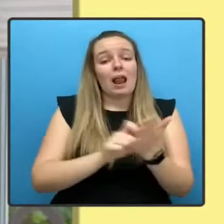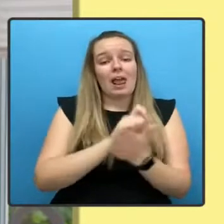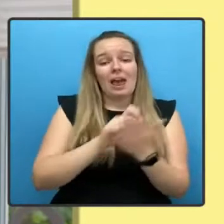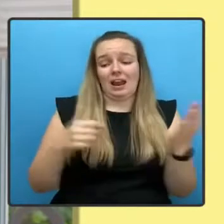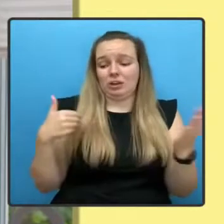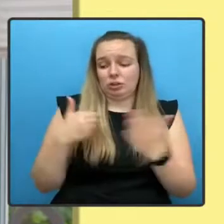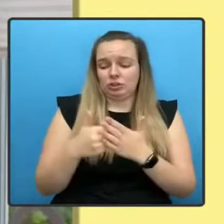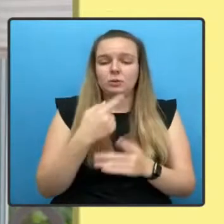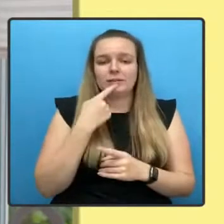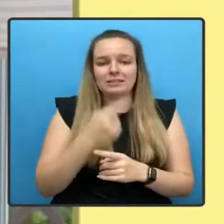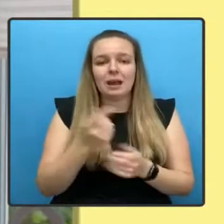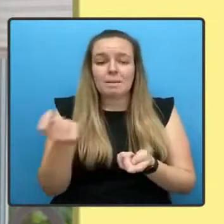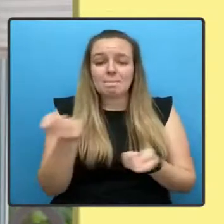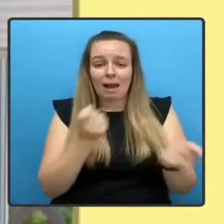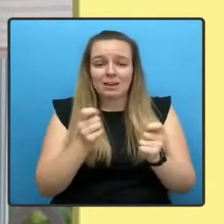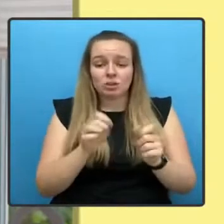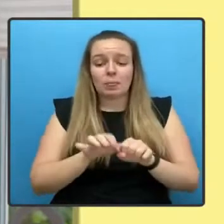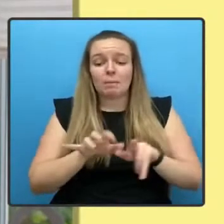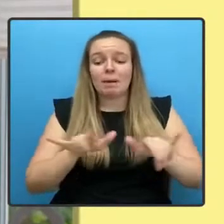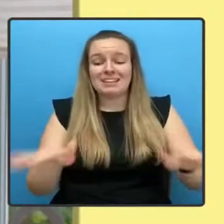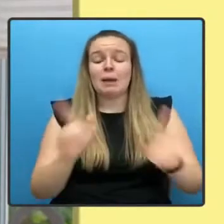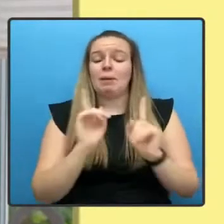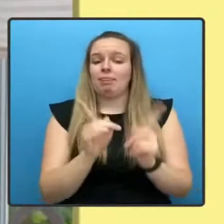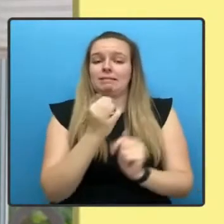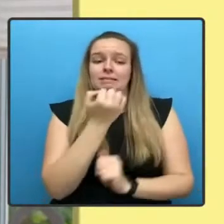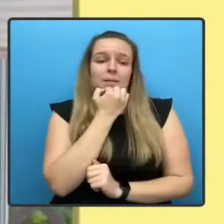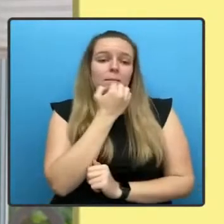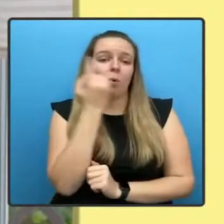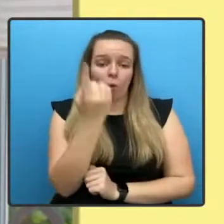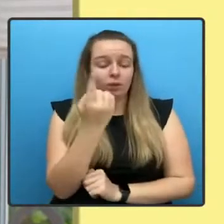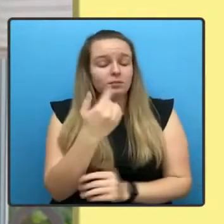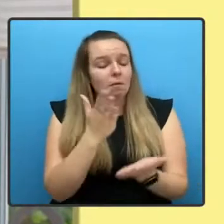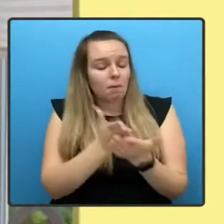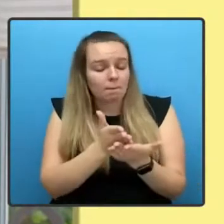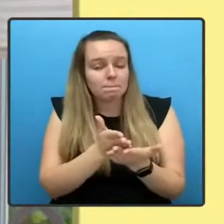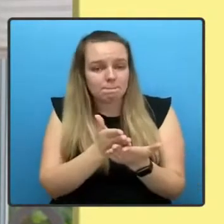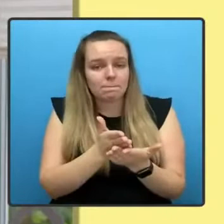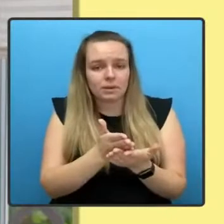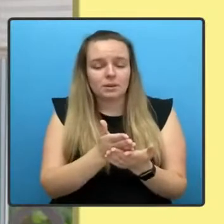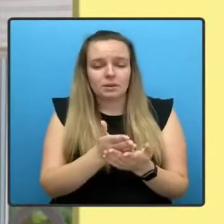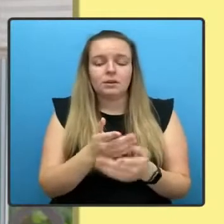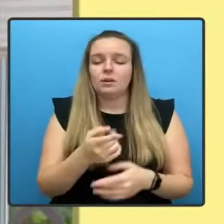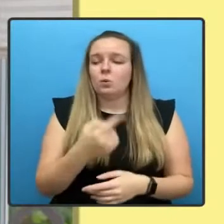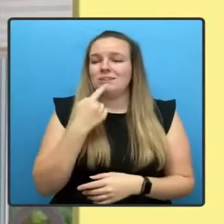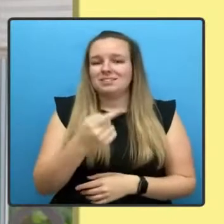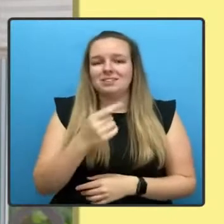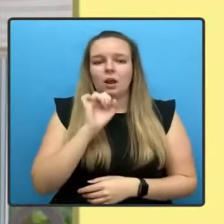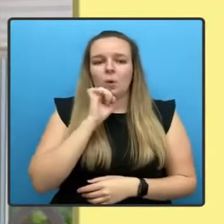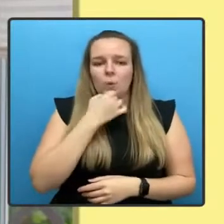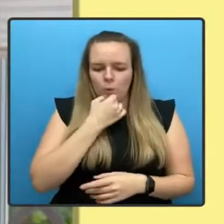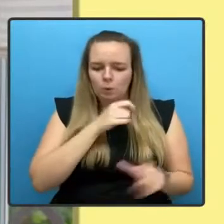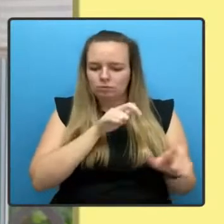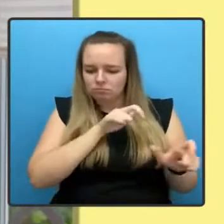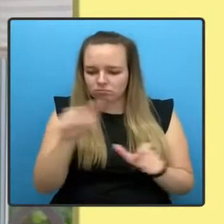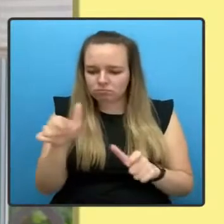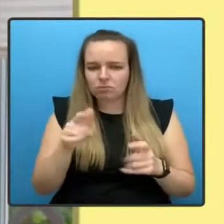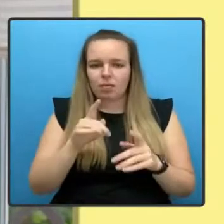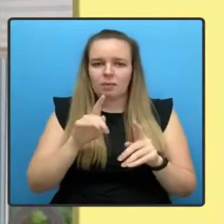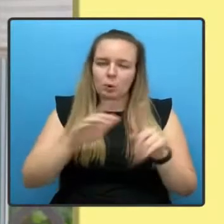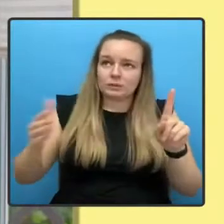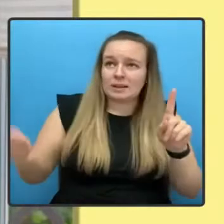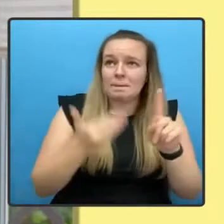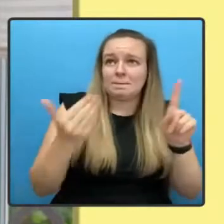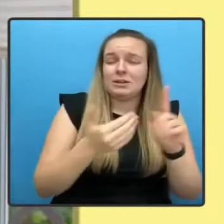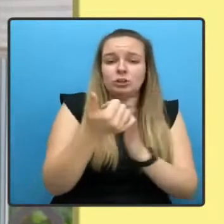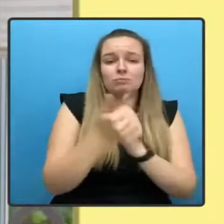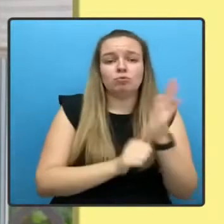first, and it will. We said we would pursue the most ambitious programme for government ever put before the people of Scotland.